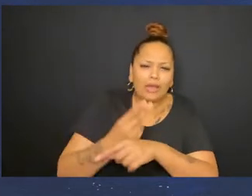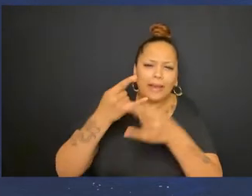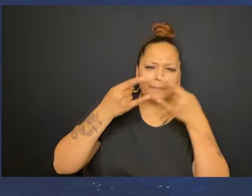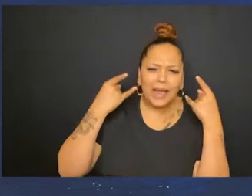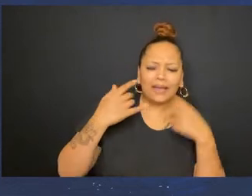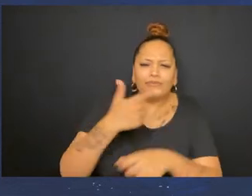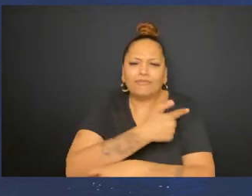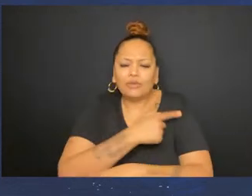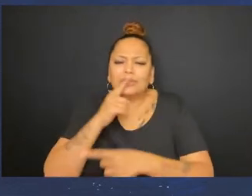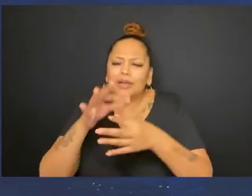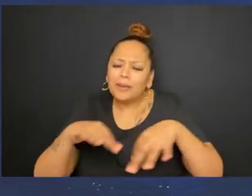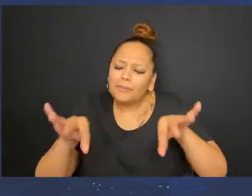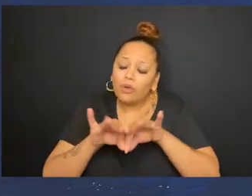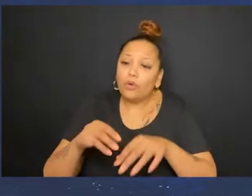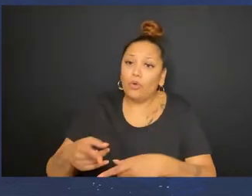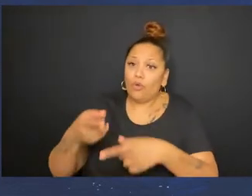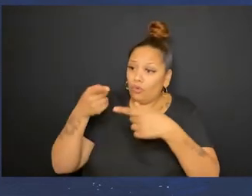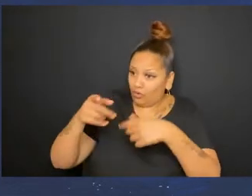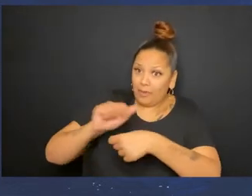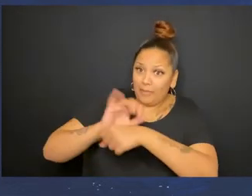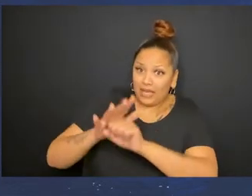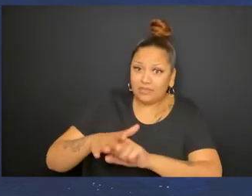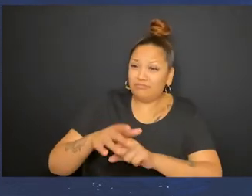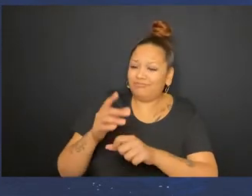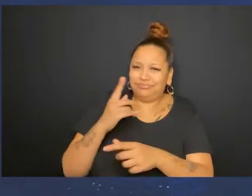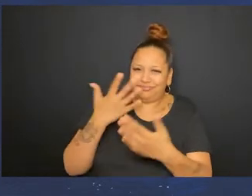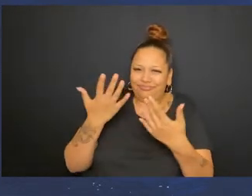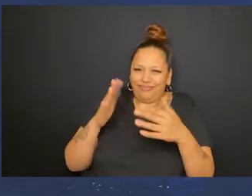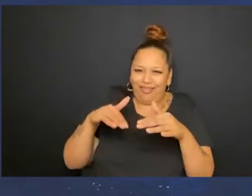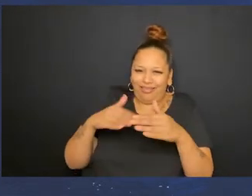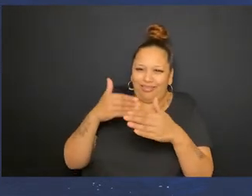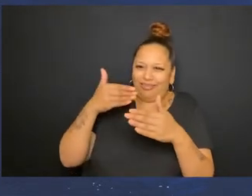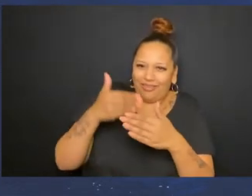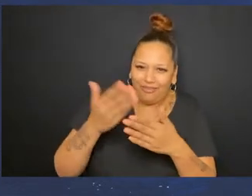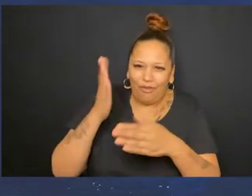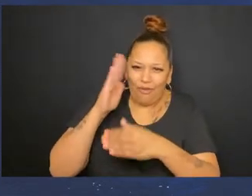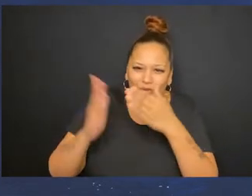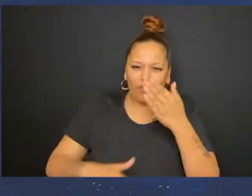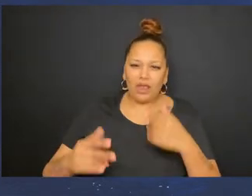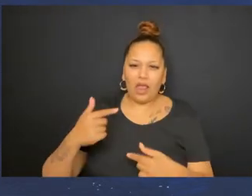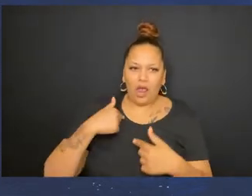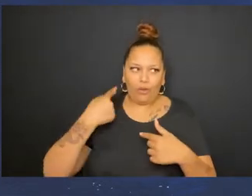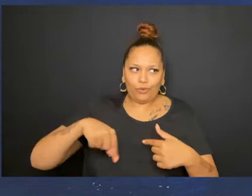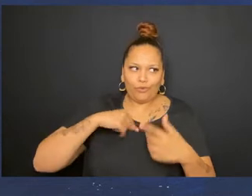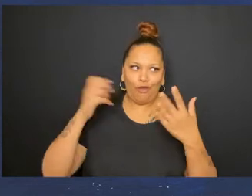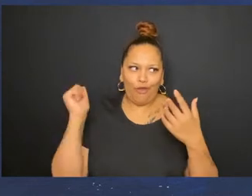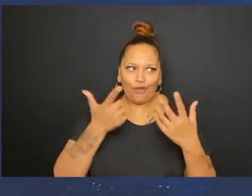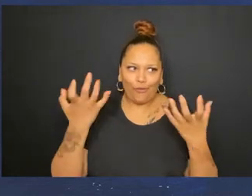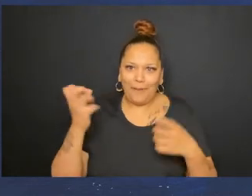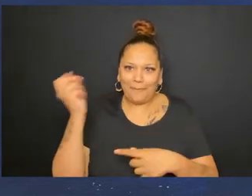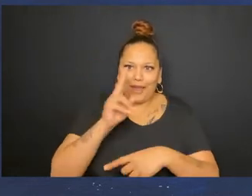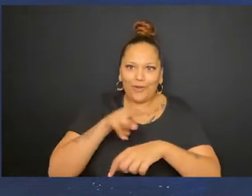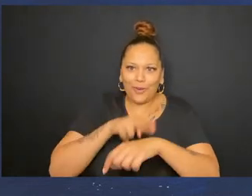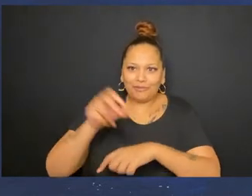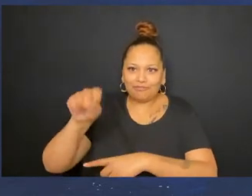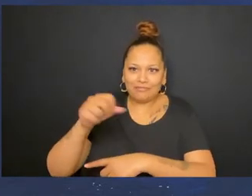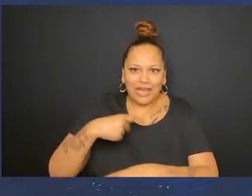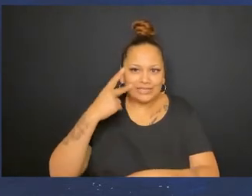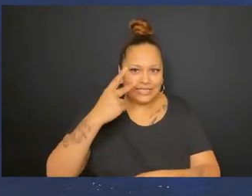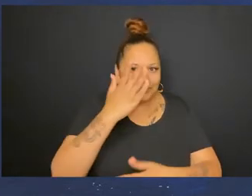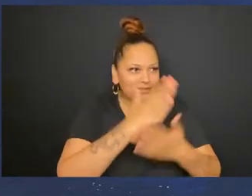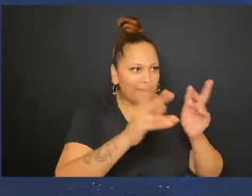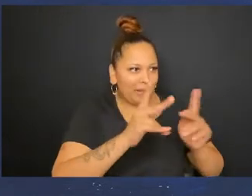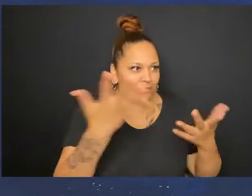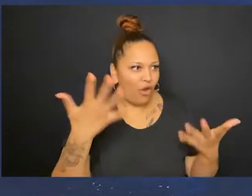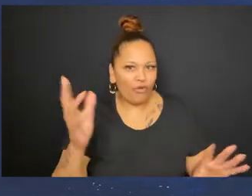Wearing a mask, getting vaccinated is so important. Because the pandemic is far from over. And I think we all want to get back to normal as